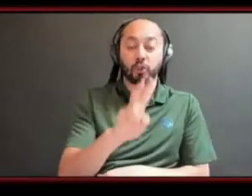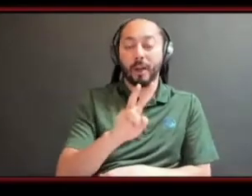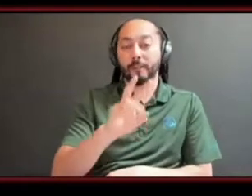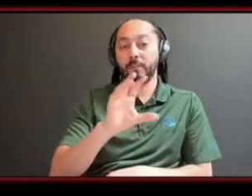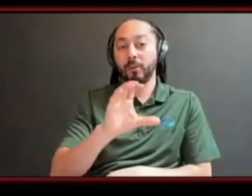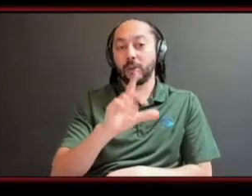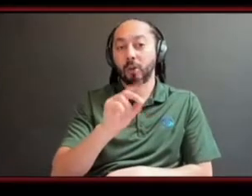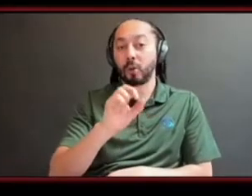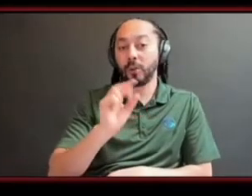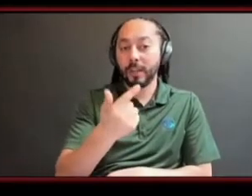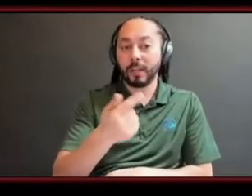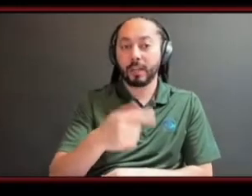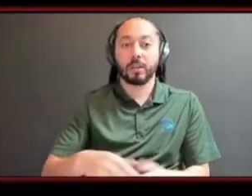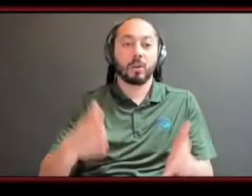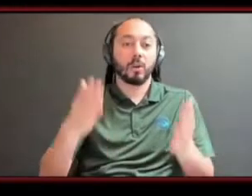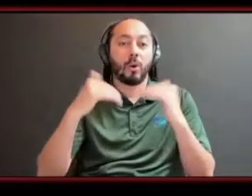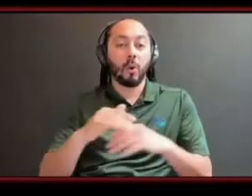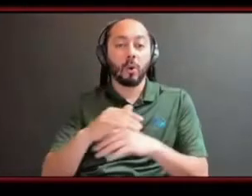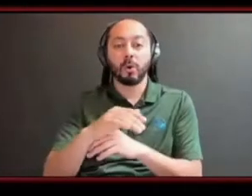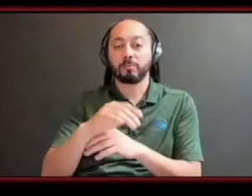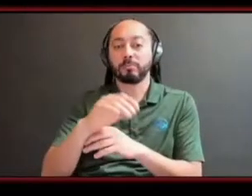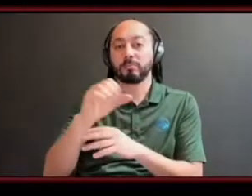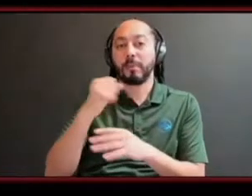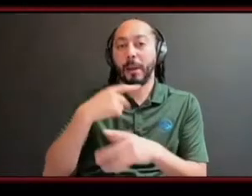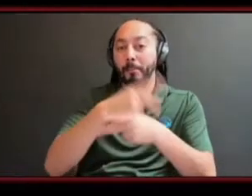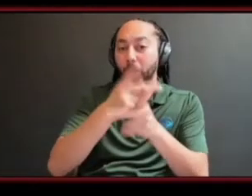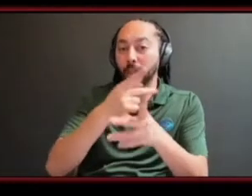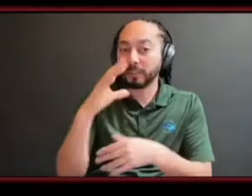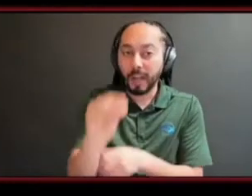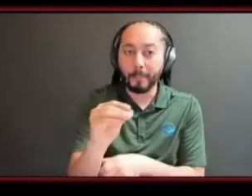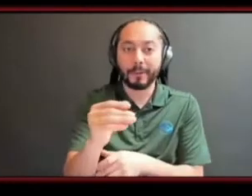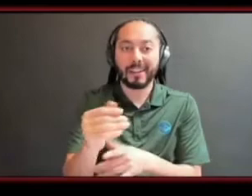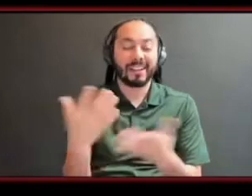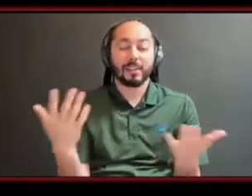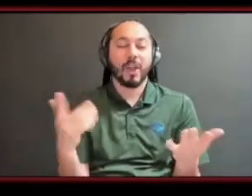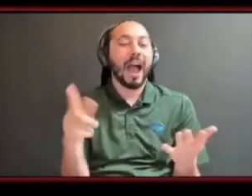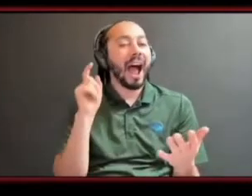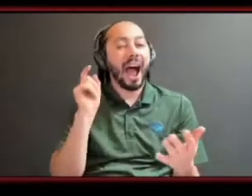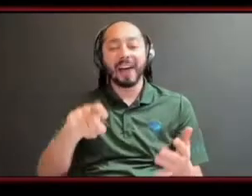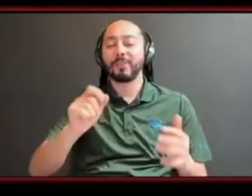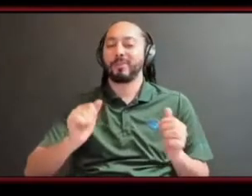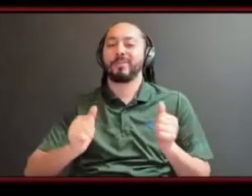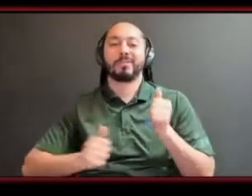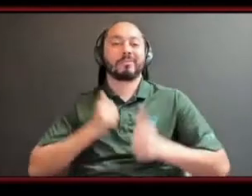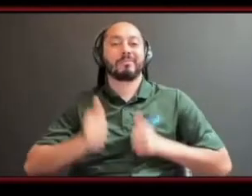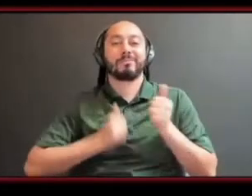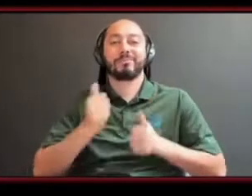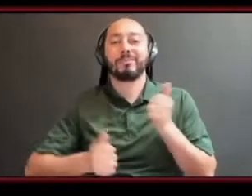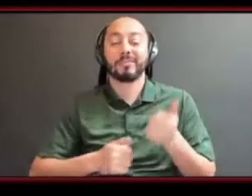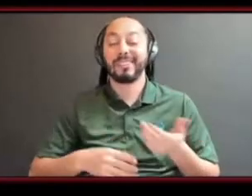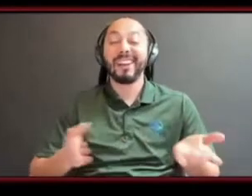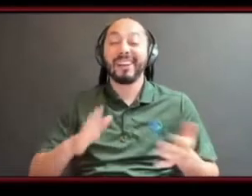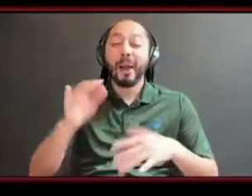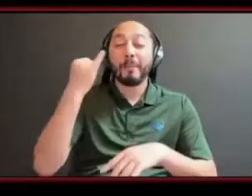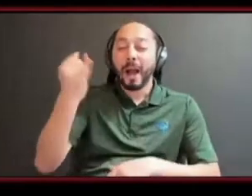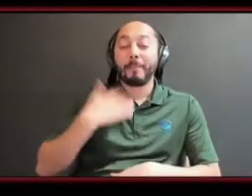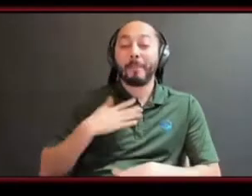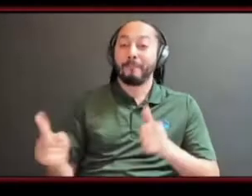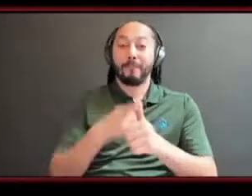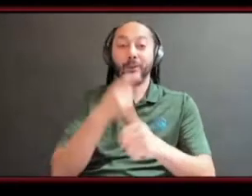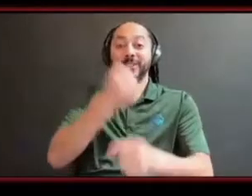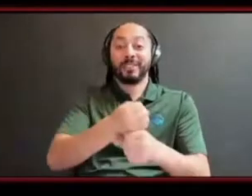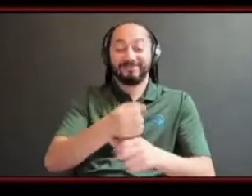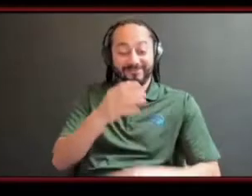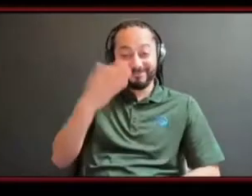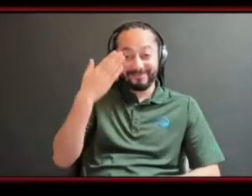or or anything is it takes effort like if if we would have did our first year like like my first year